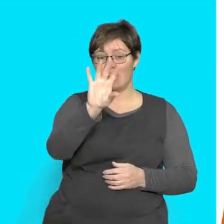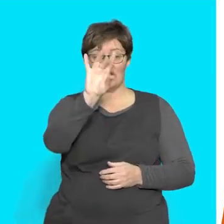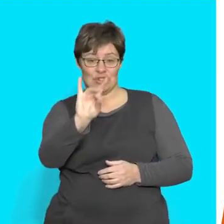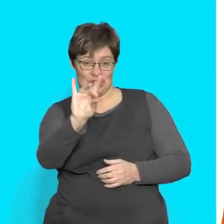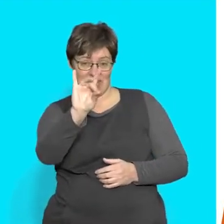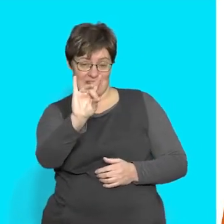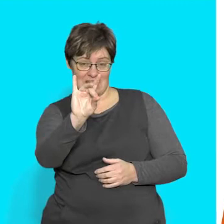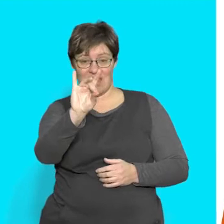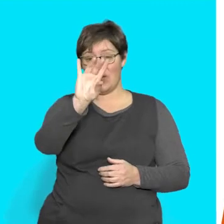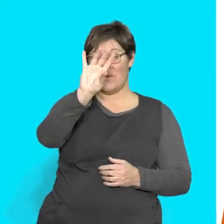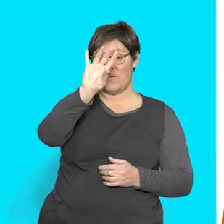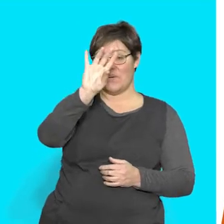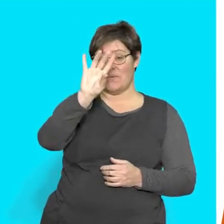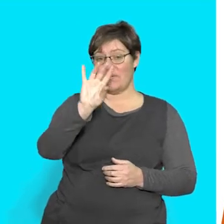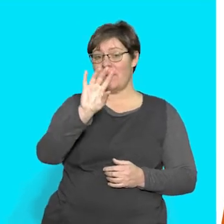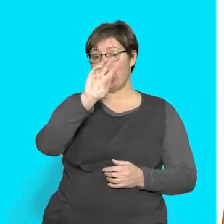Tuesday